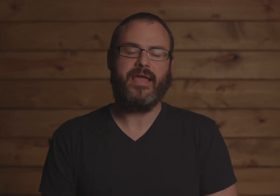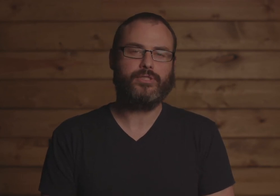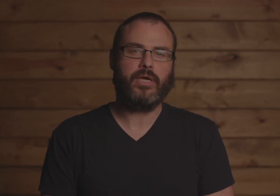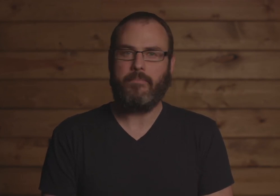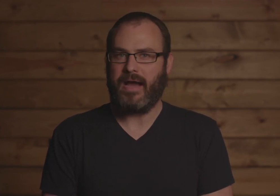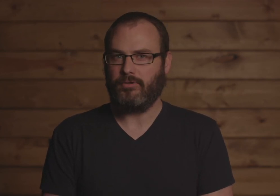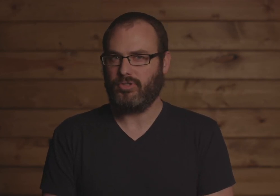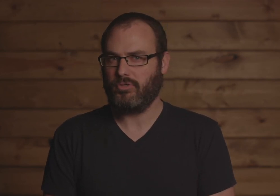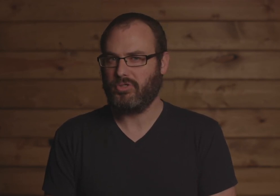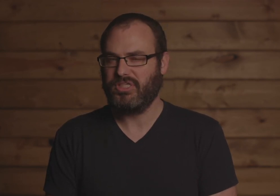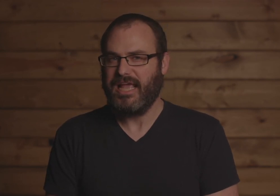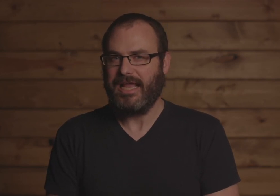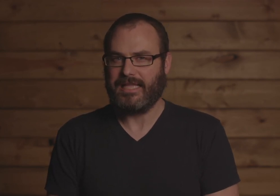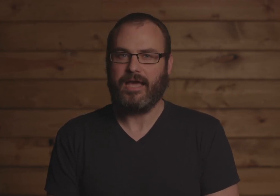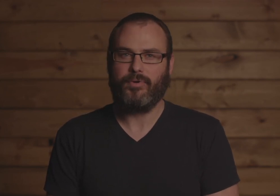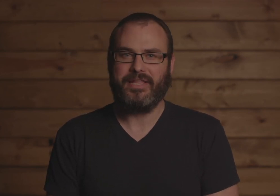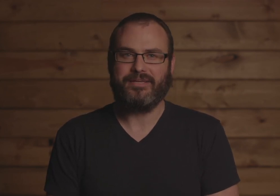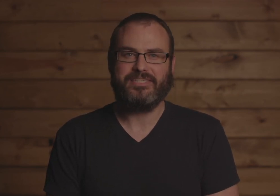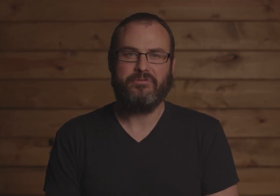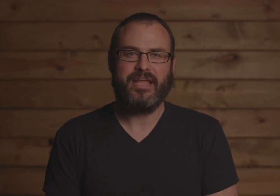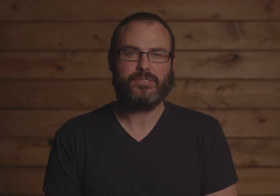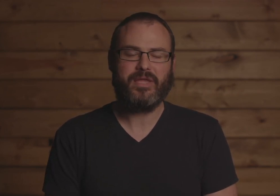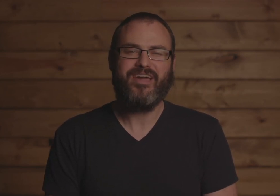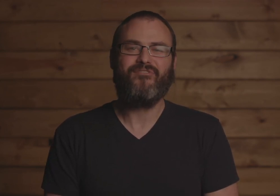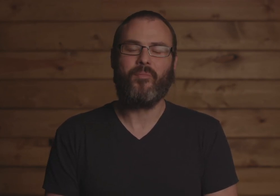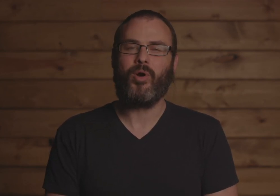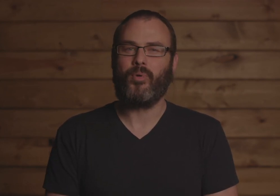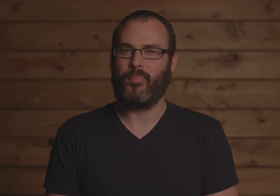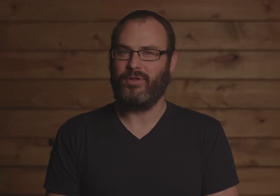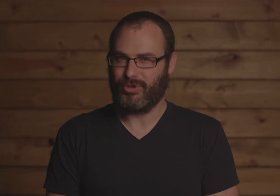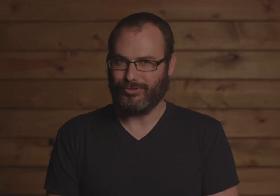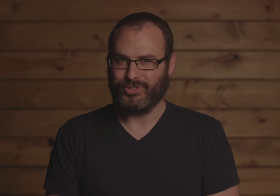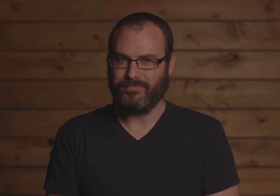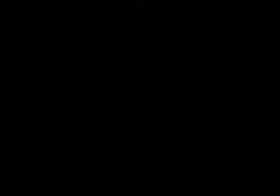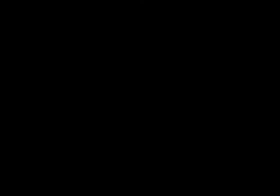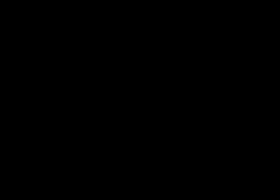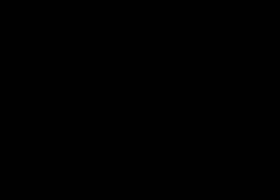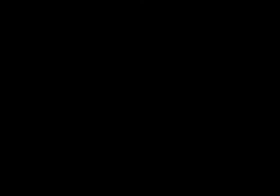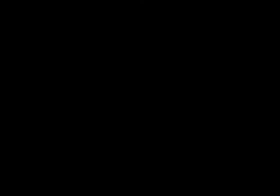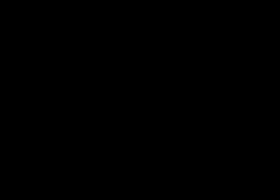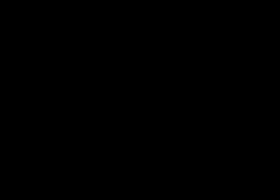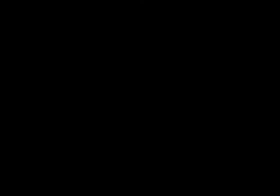me on the major and minor socials. And God willing, I'll see you next week for more Appropriate in the Culture.